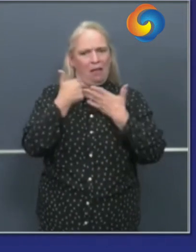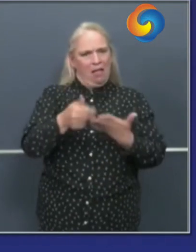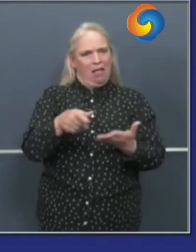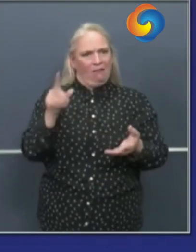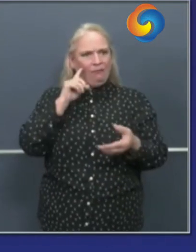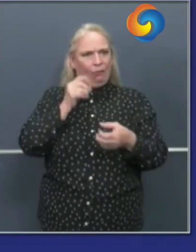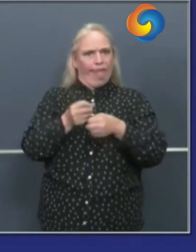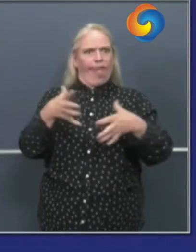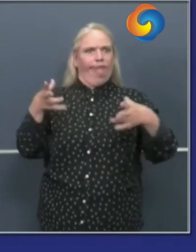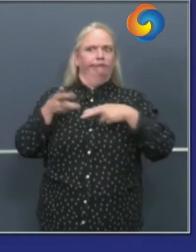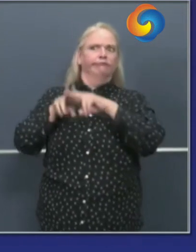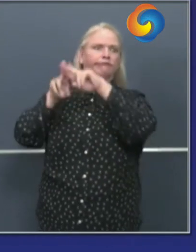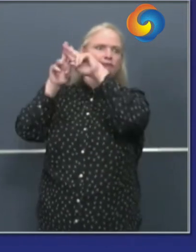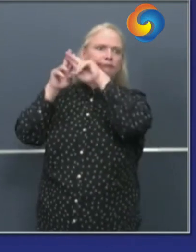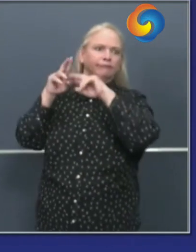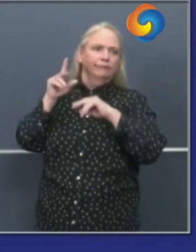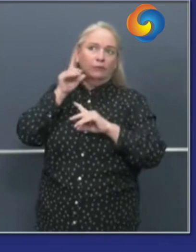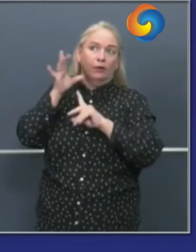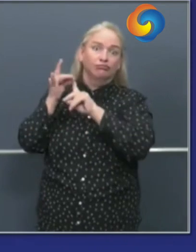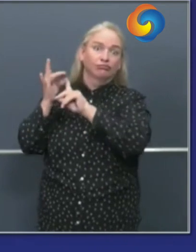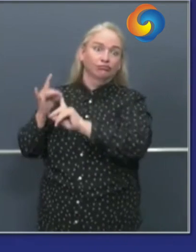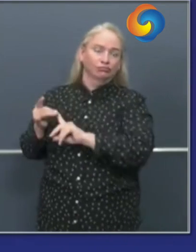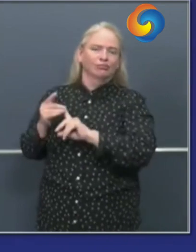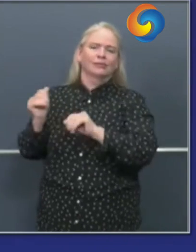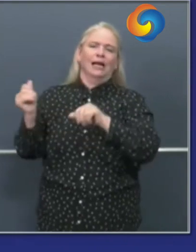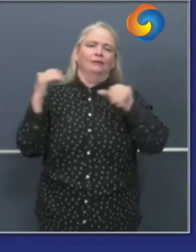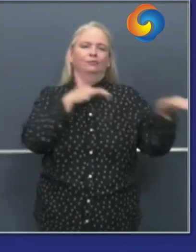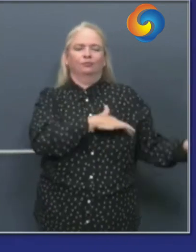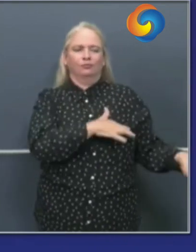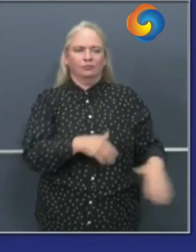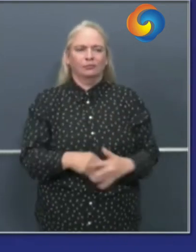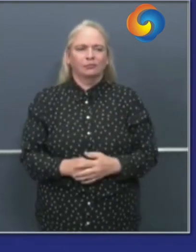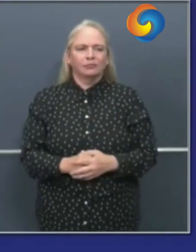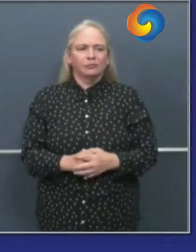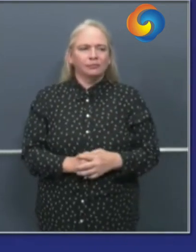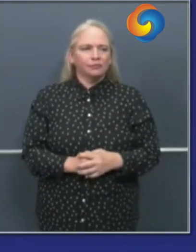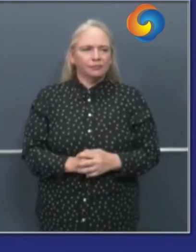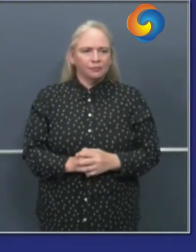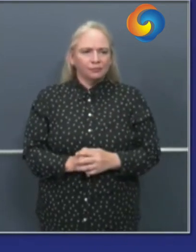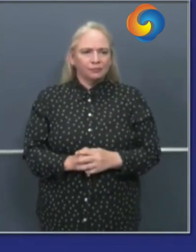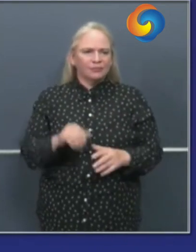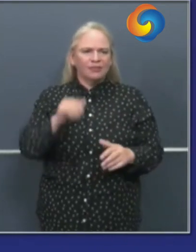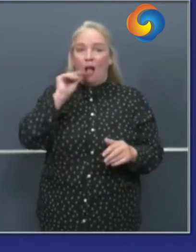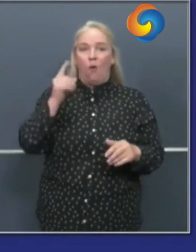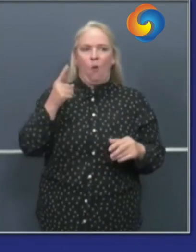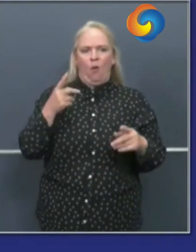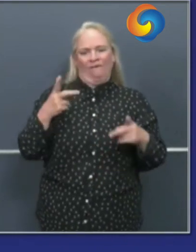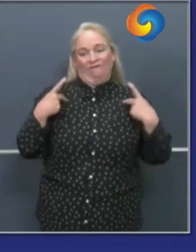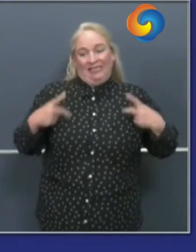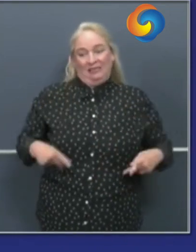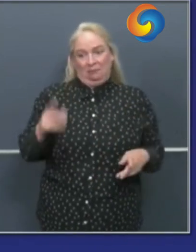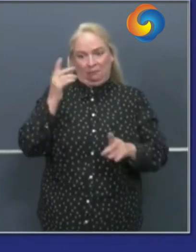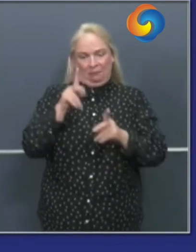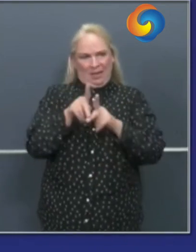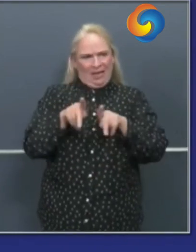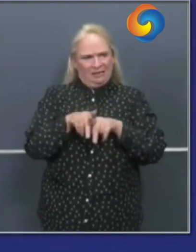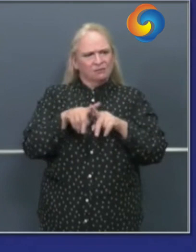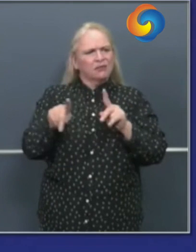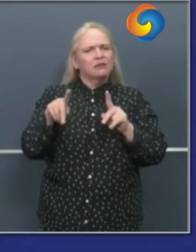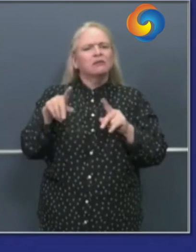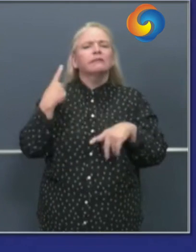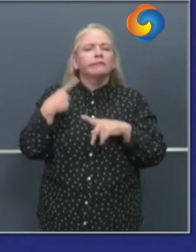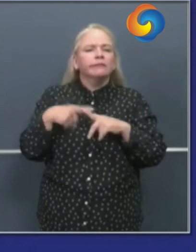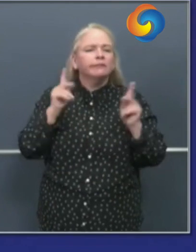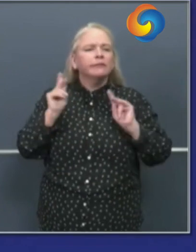19. we also focused not just on the physical as i said it's place space people this slide